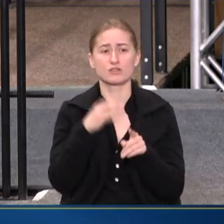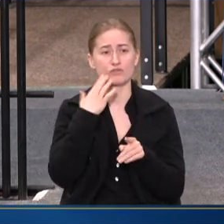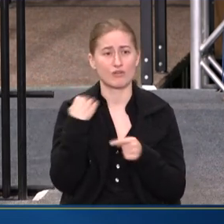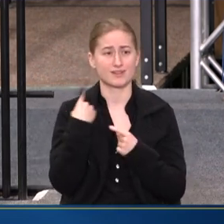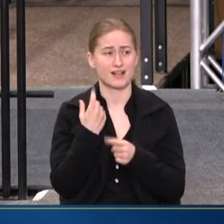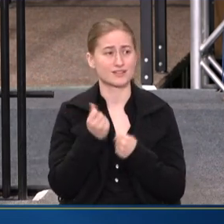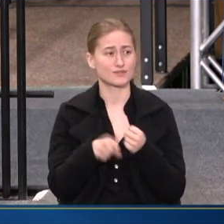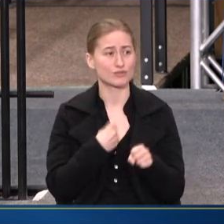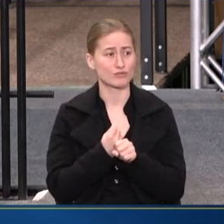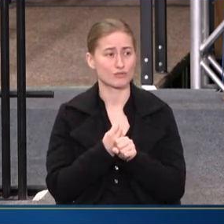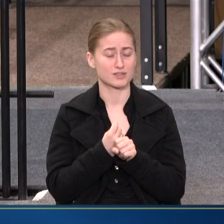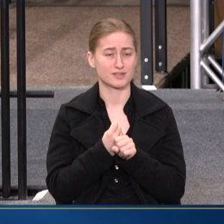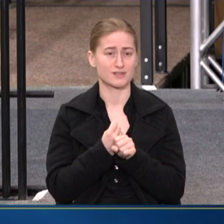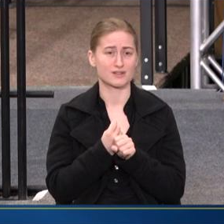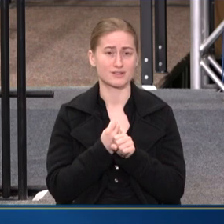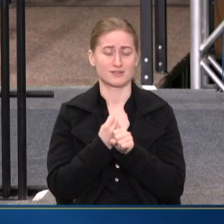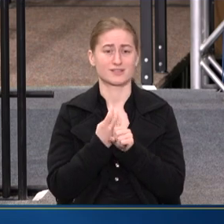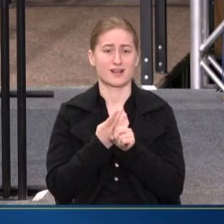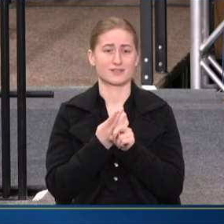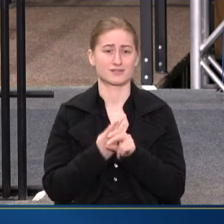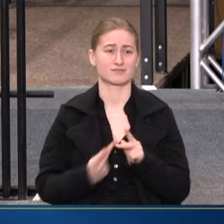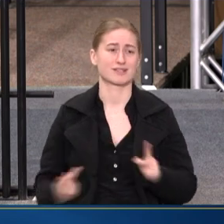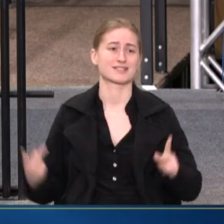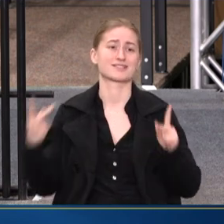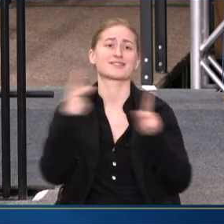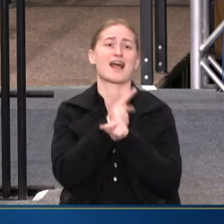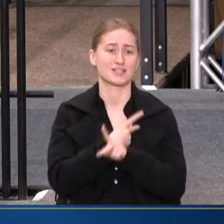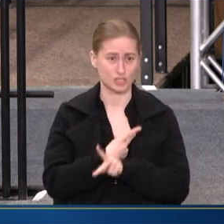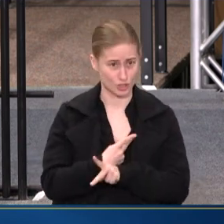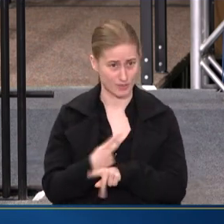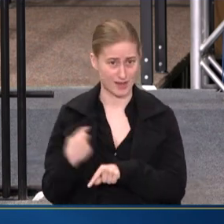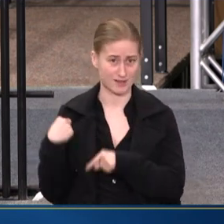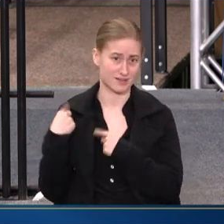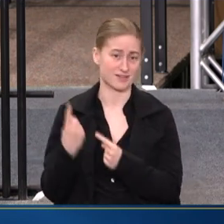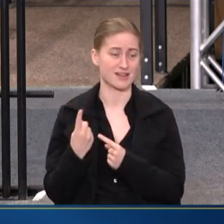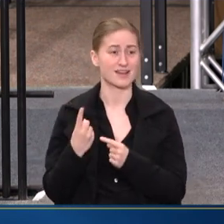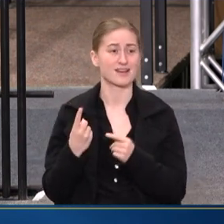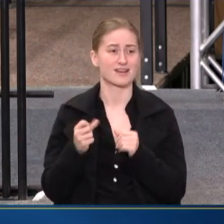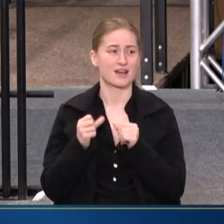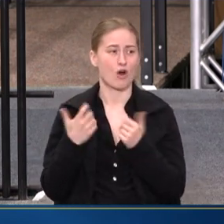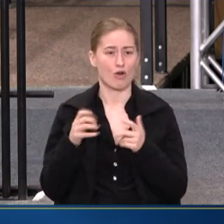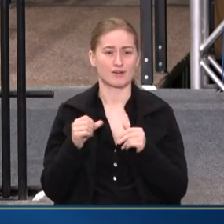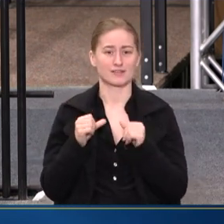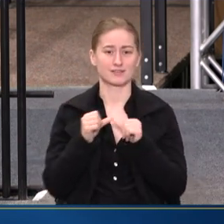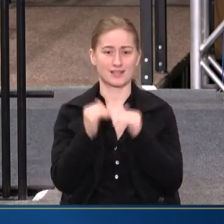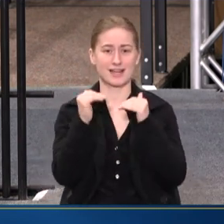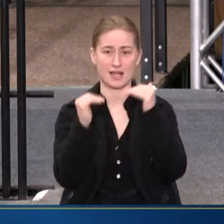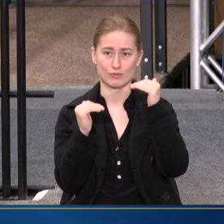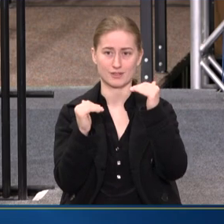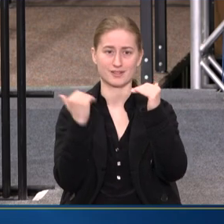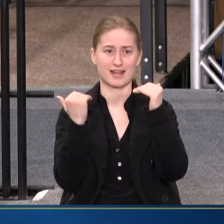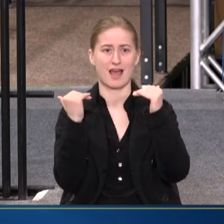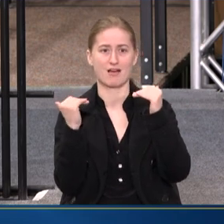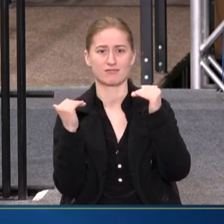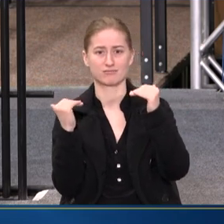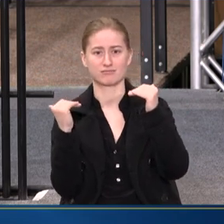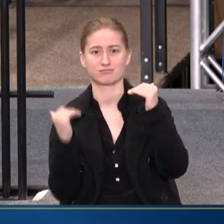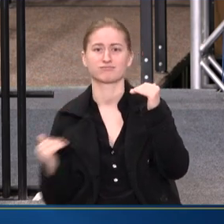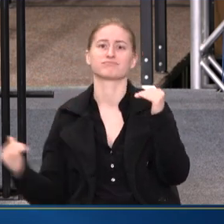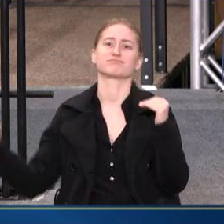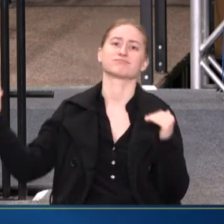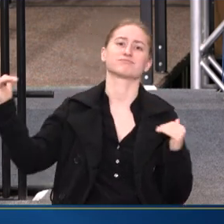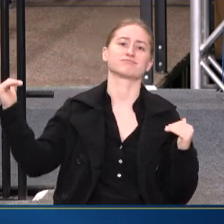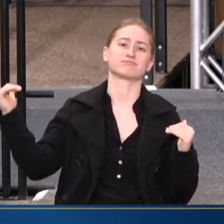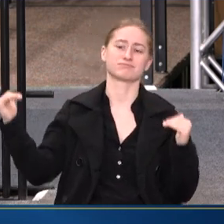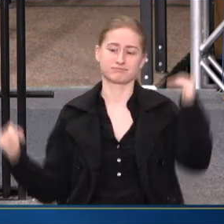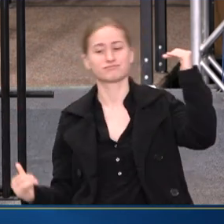YEARS HAVE EXACERBATED EXISTING INEQUITIES THAT IMPACT, IN PARTICULAR, BLACK